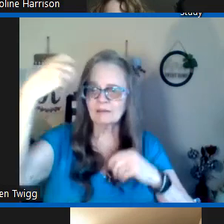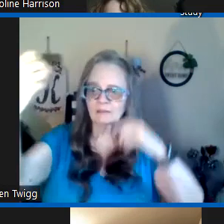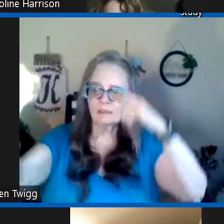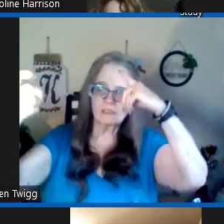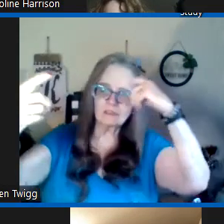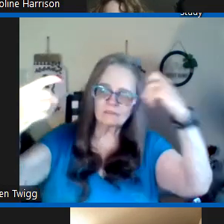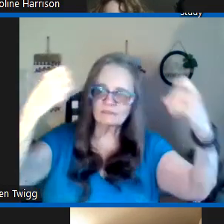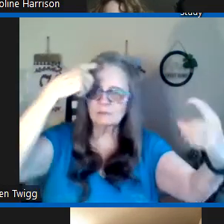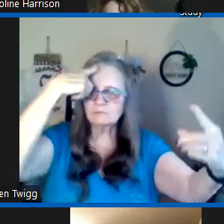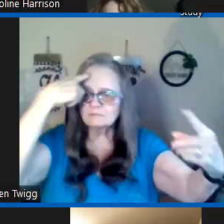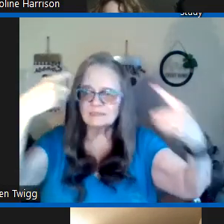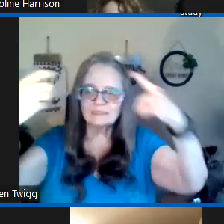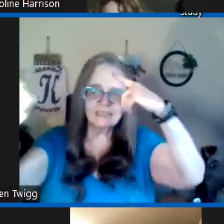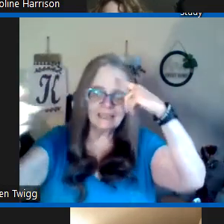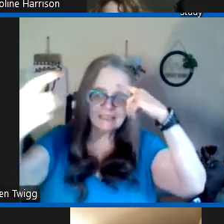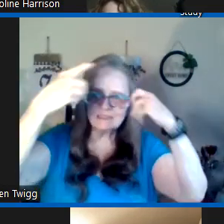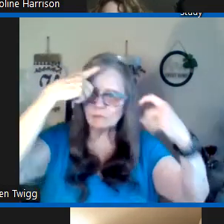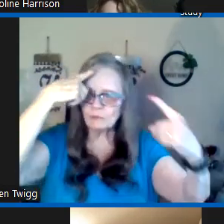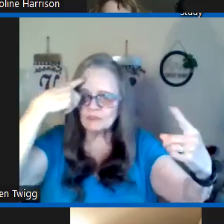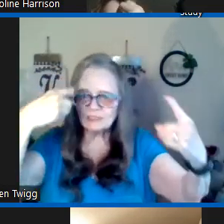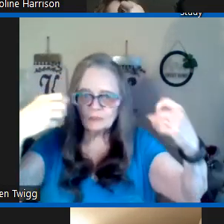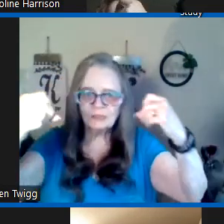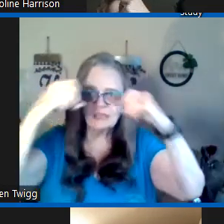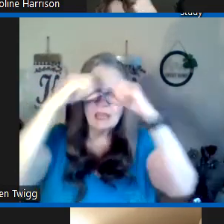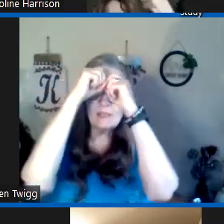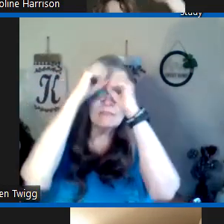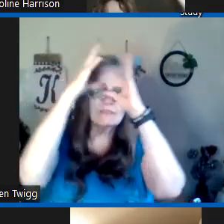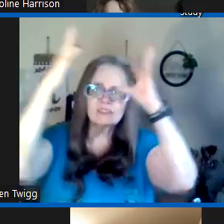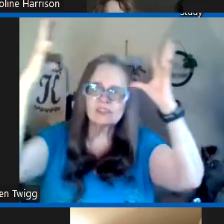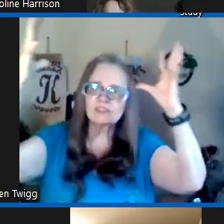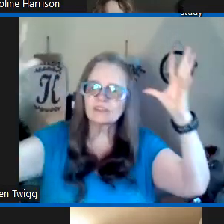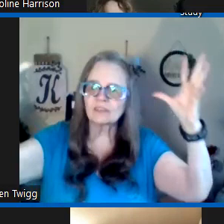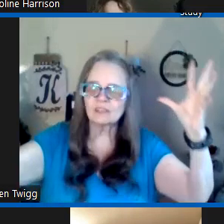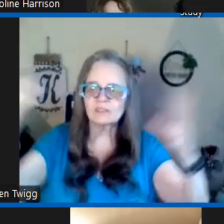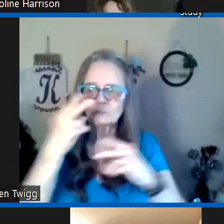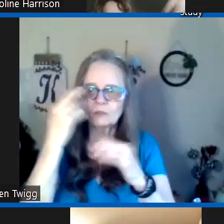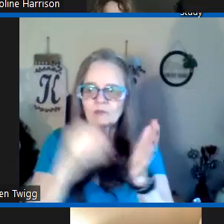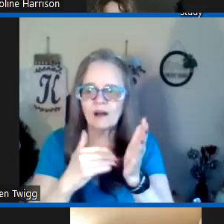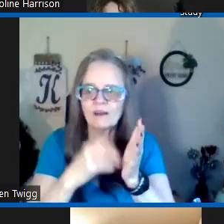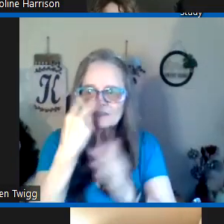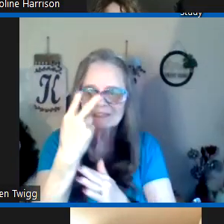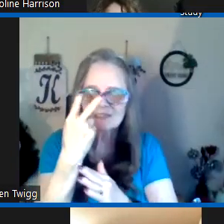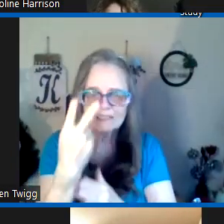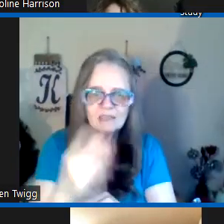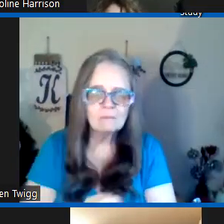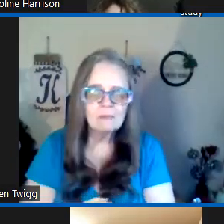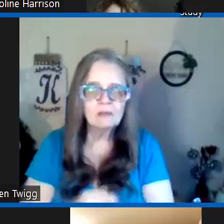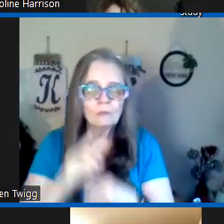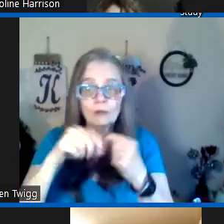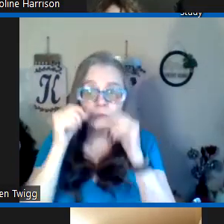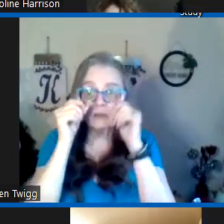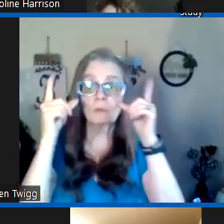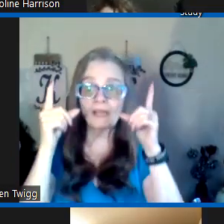come out you know from inside us and when we're sleeping and the visions are things that we will often see